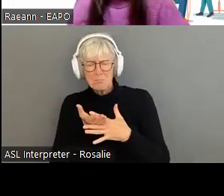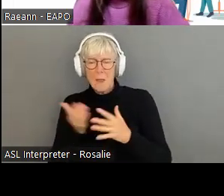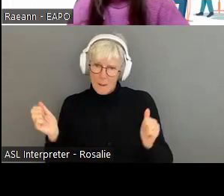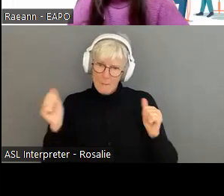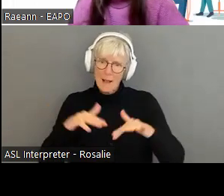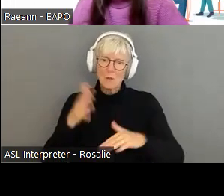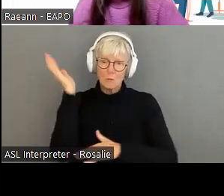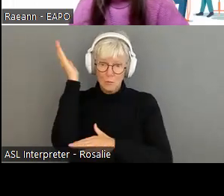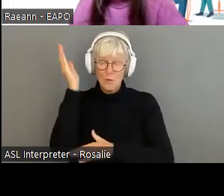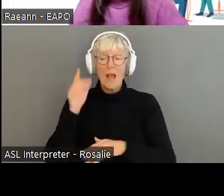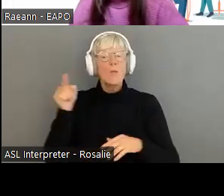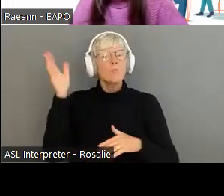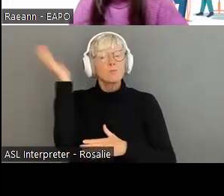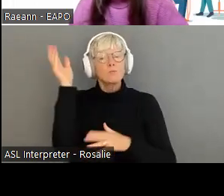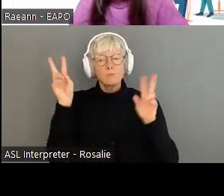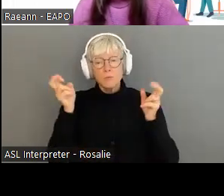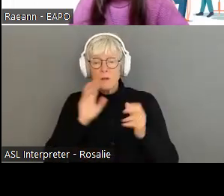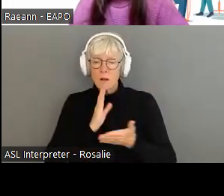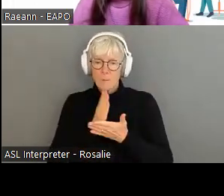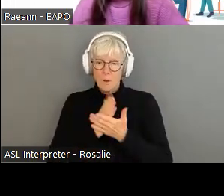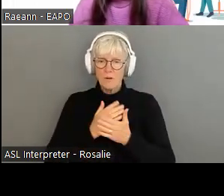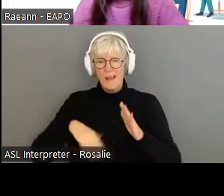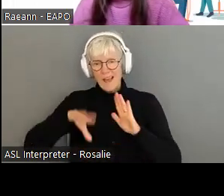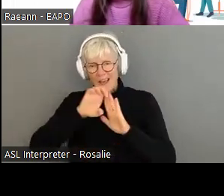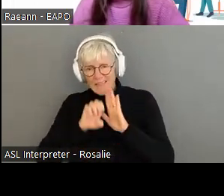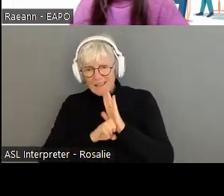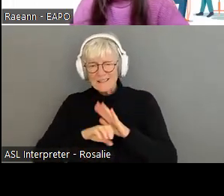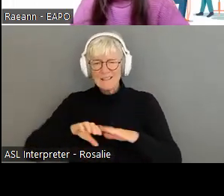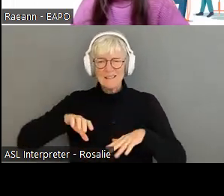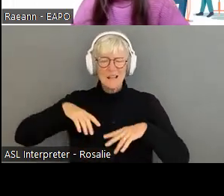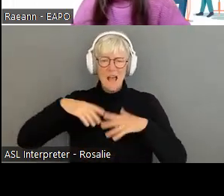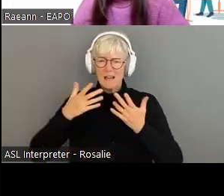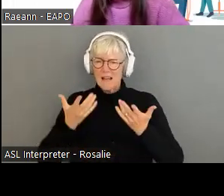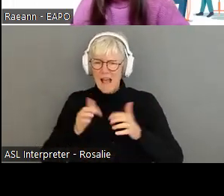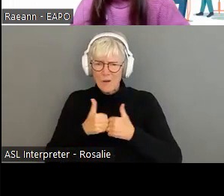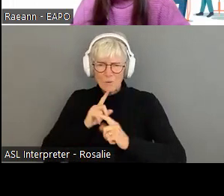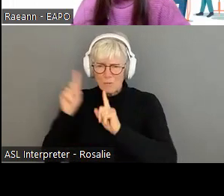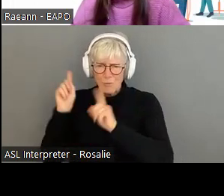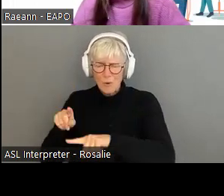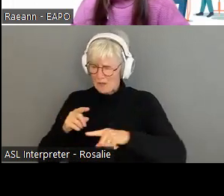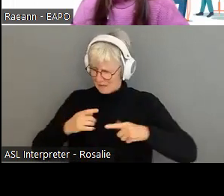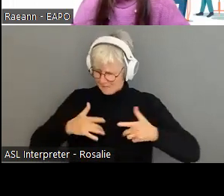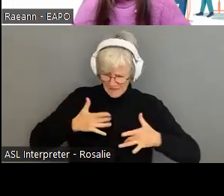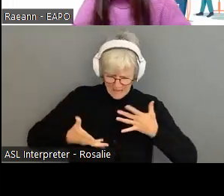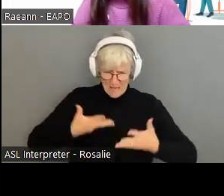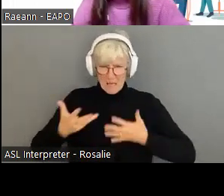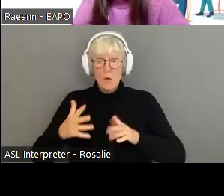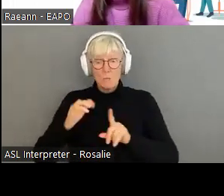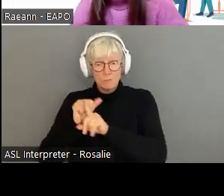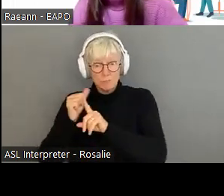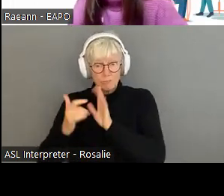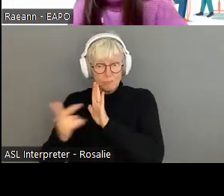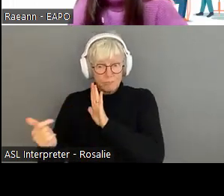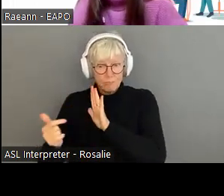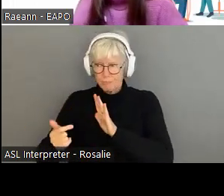about sort of those ethical dilemmas, um, around, uh, about reporting because, you even in cases of frauds and scams, people may say,